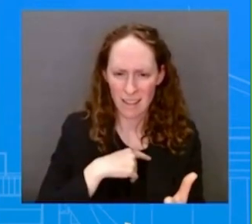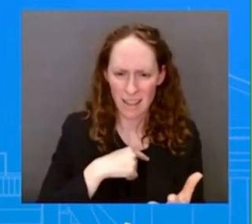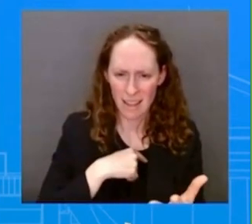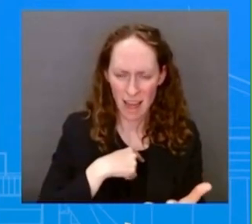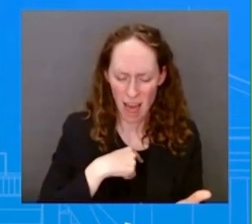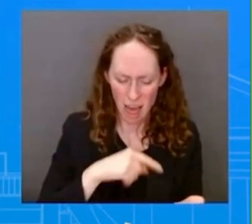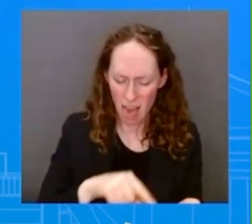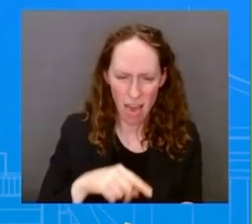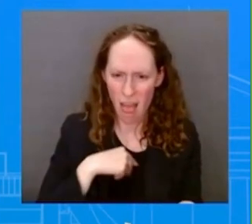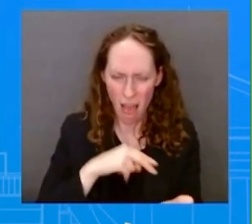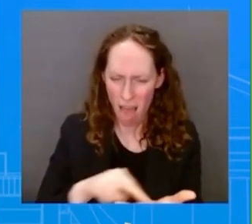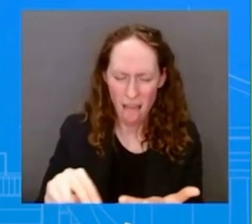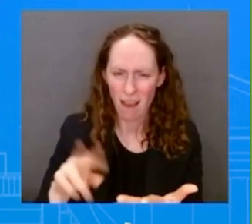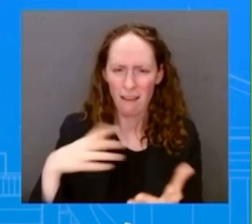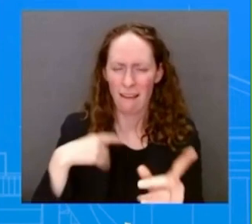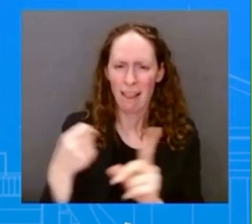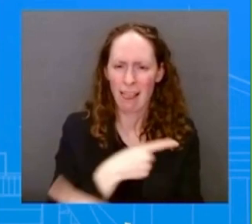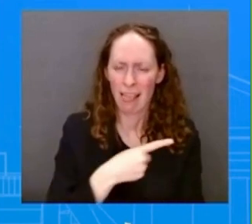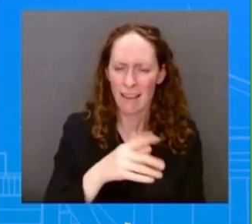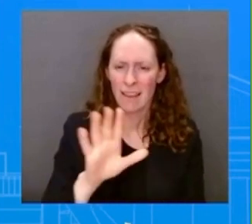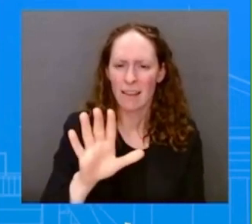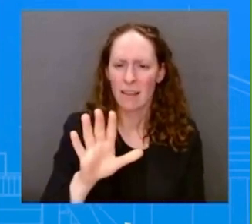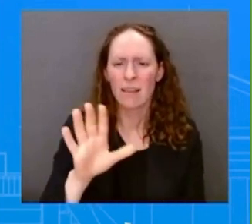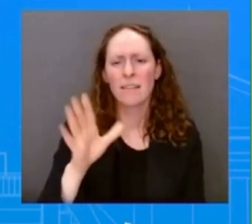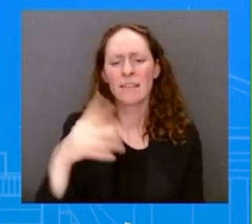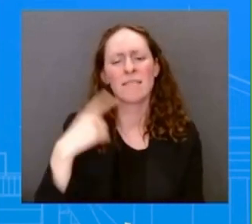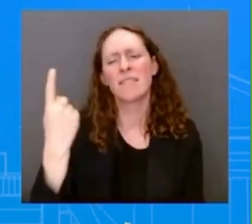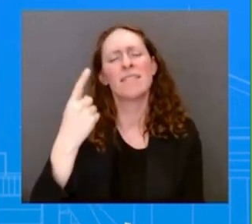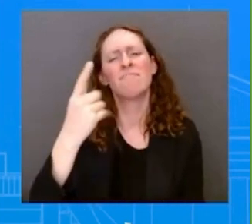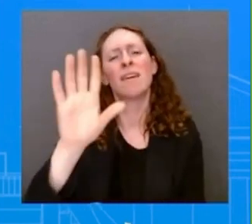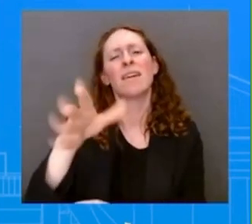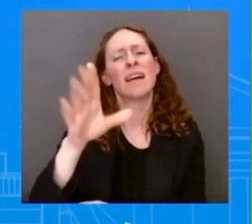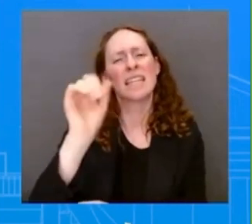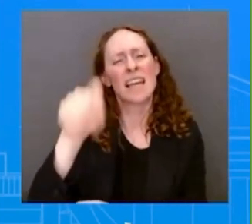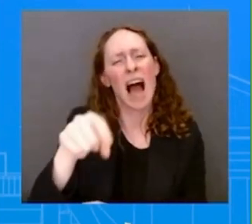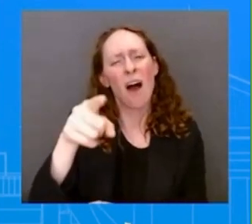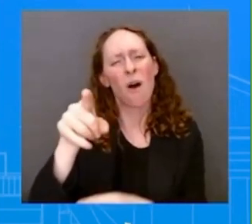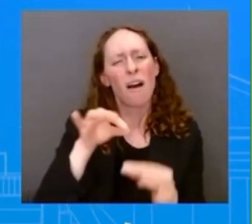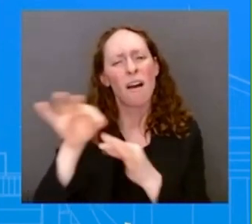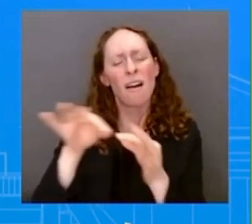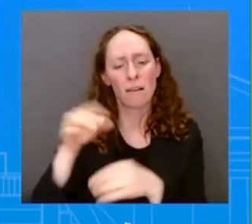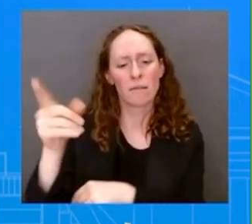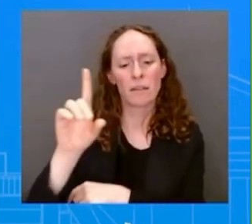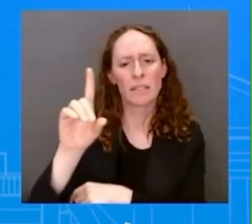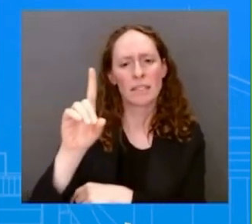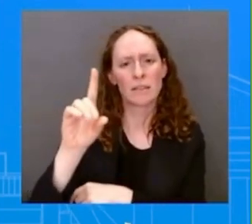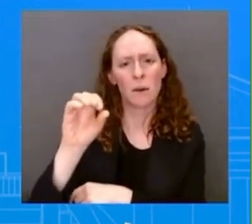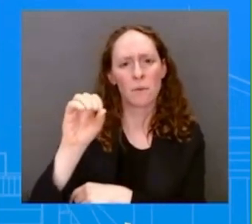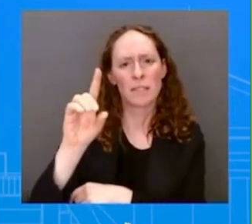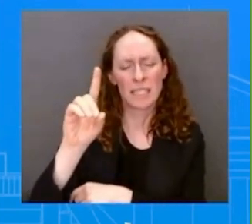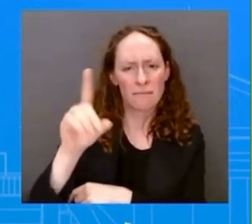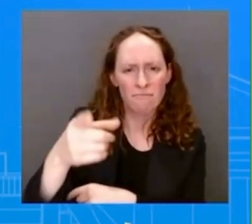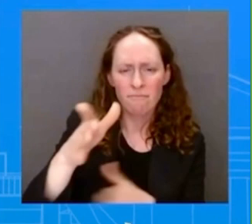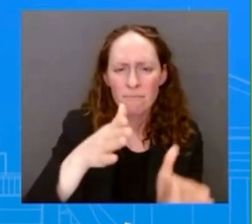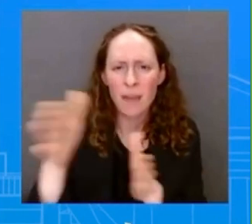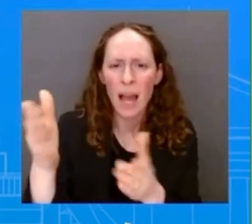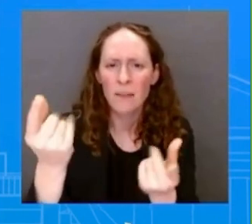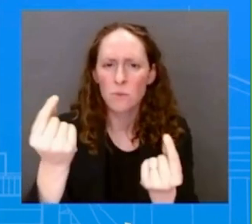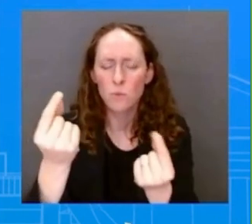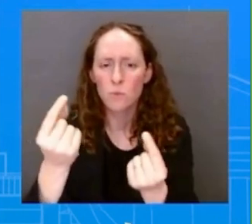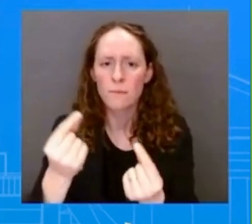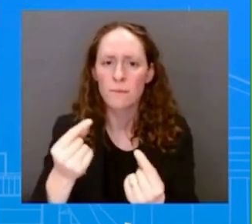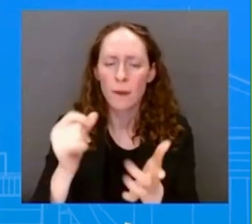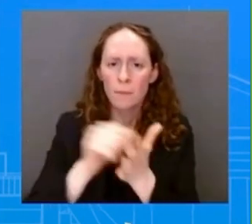think you all know he's blocking, uh, Defense Department nominations, including the promotions of over 160 senior military leaders,